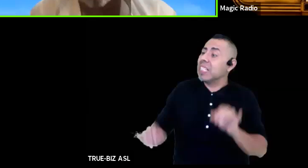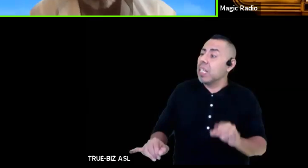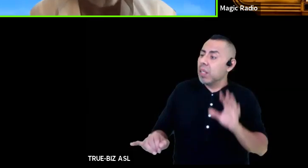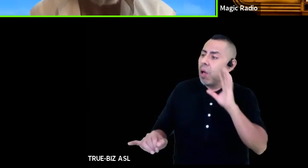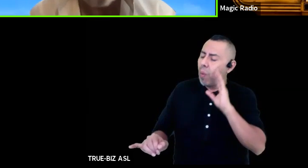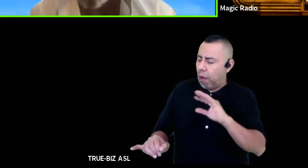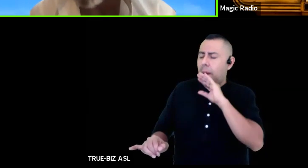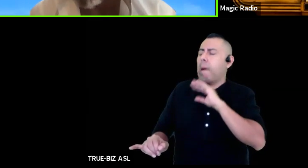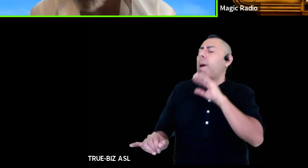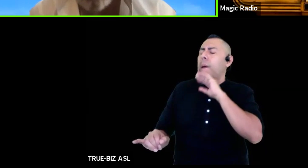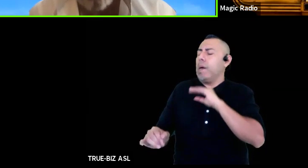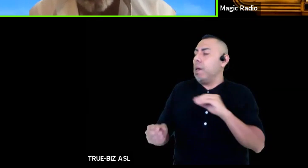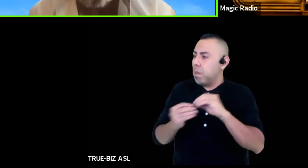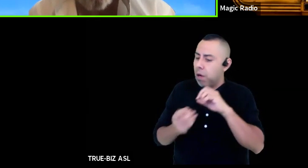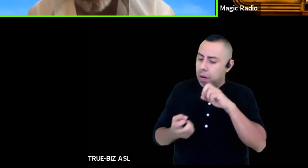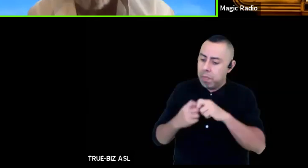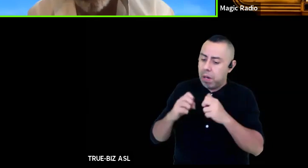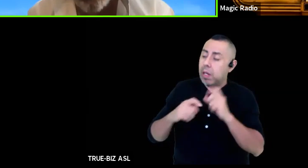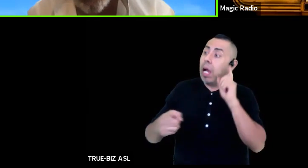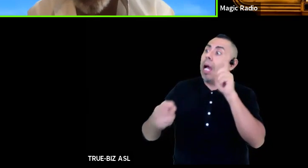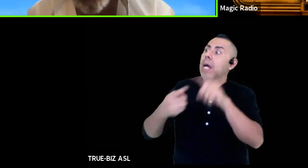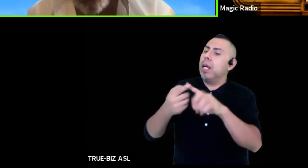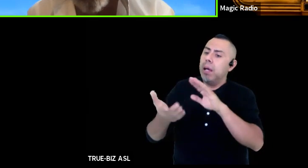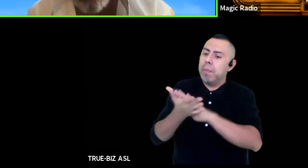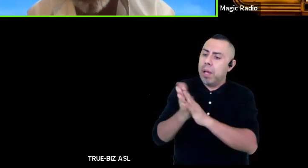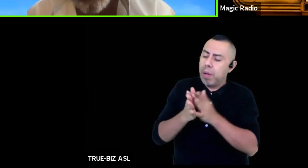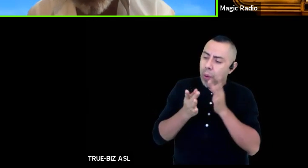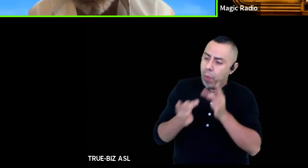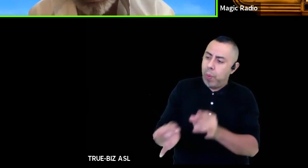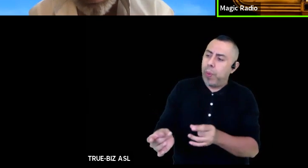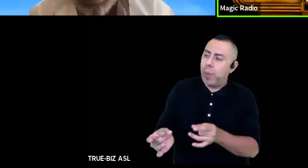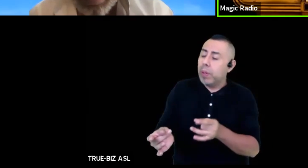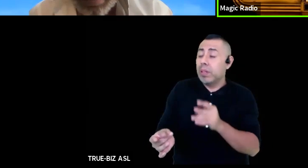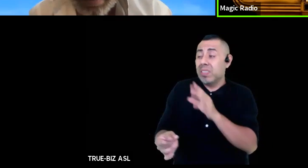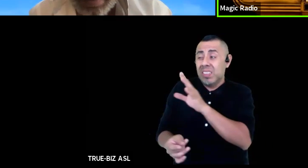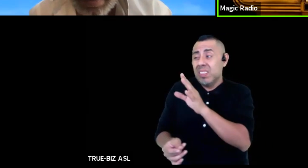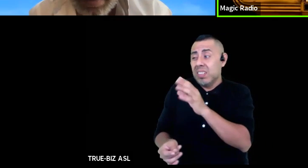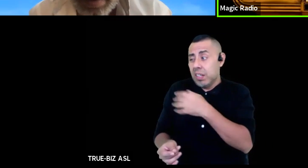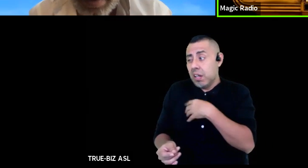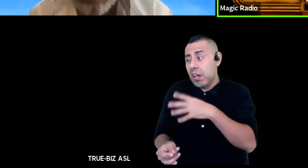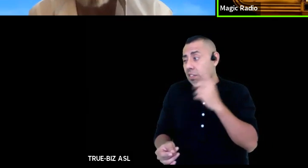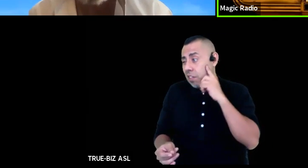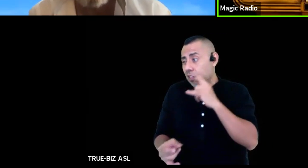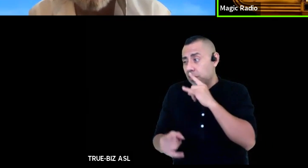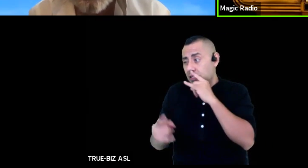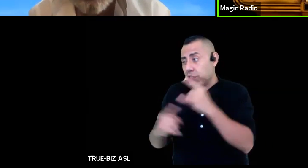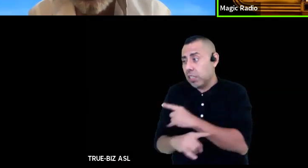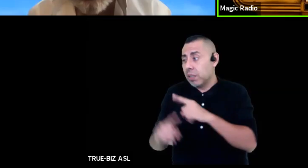sarcastically but from where I'm from I know this go back there then